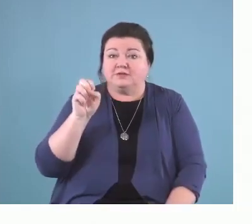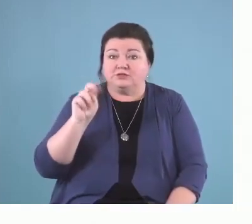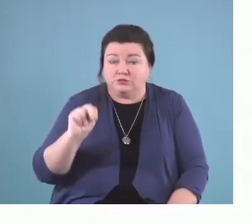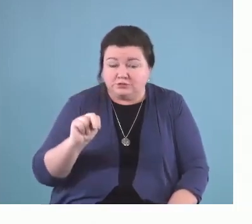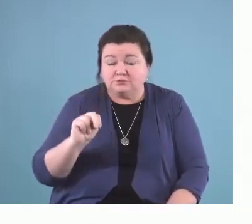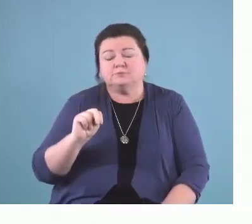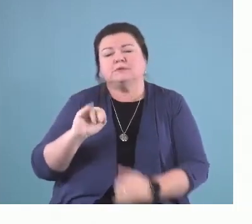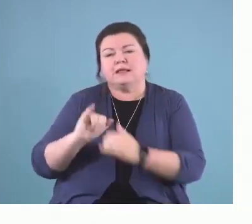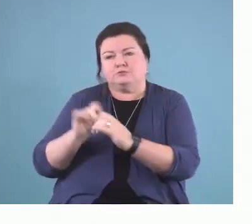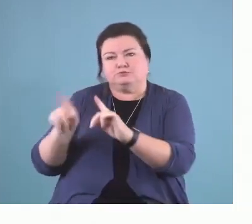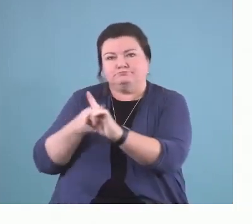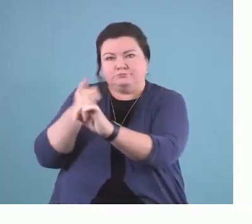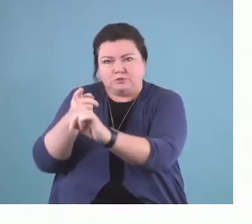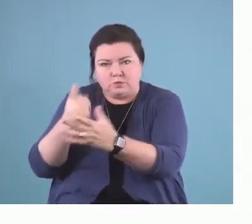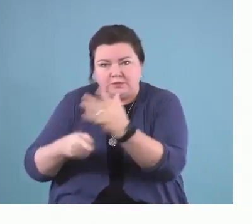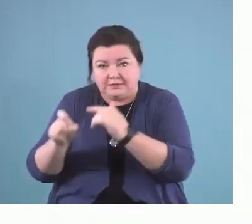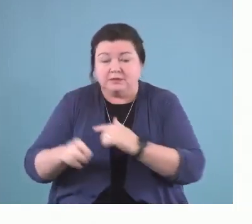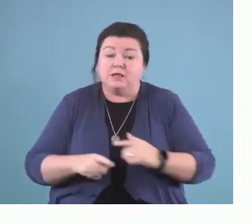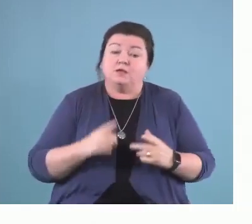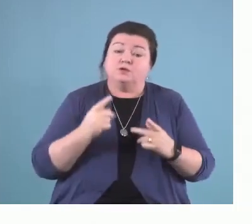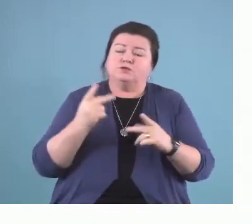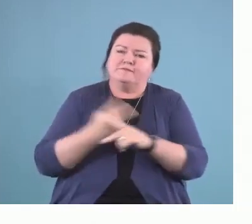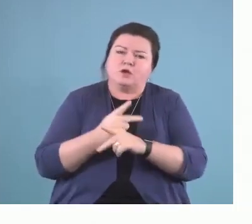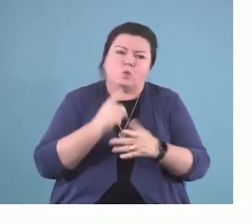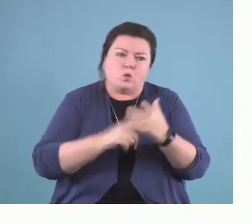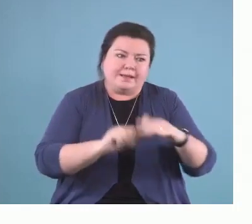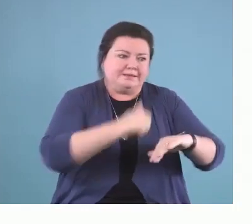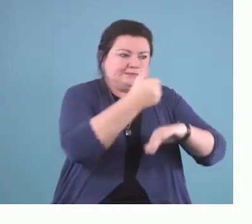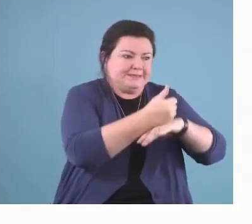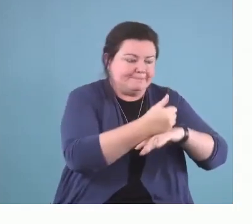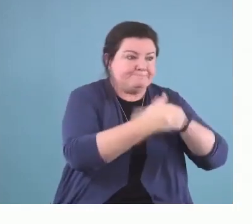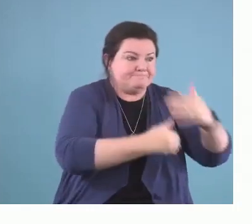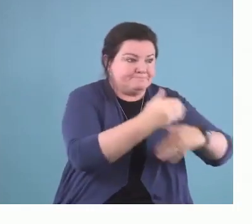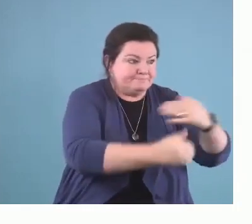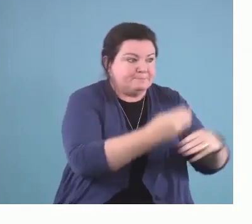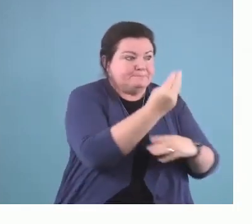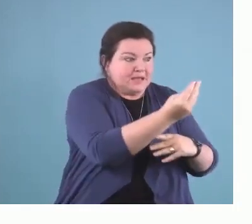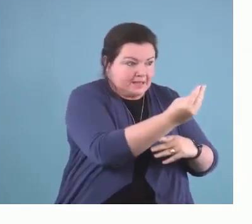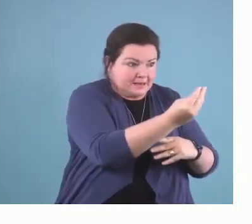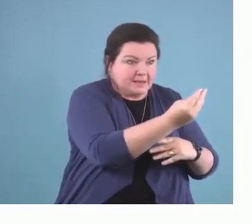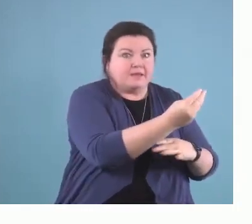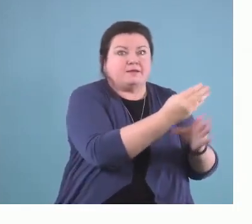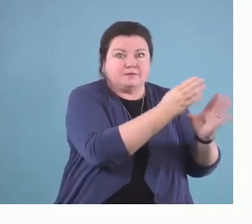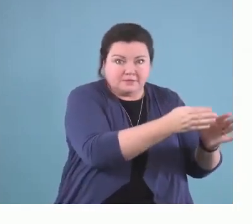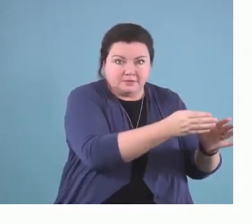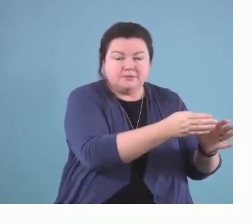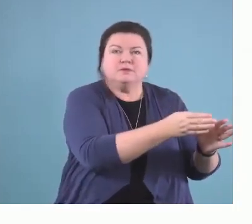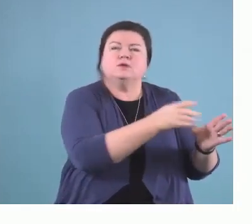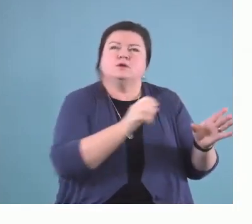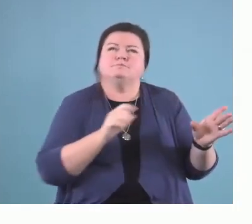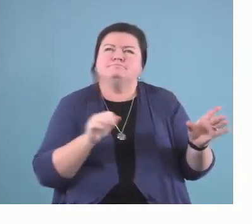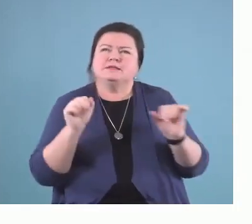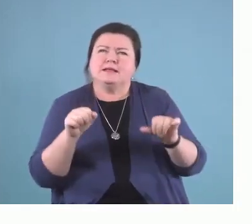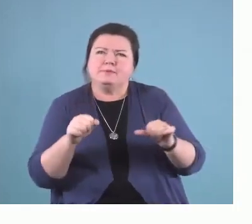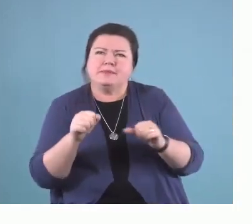I always like to say, what could you implement on Monday? And the capability, opportunity, motivation question is something you can start